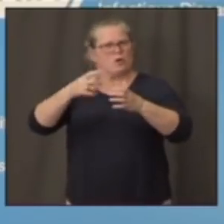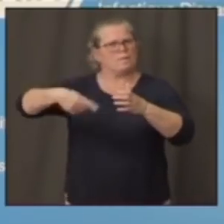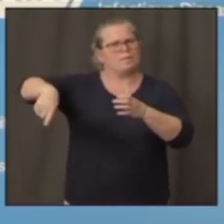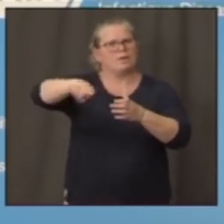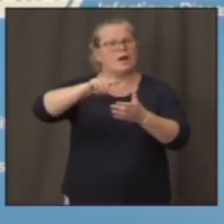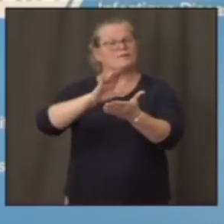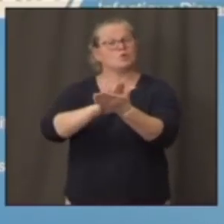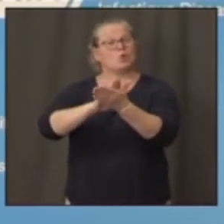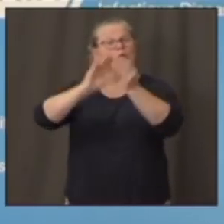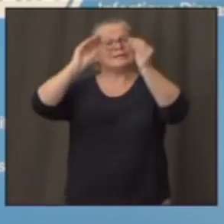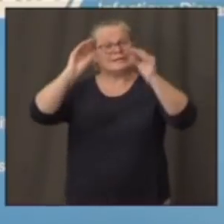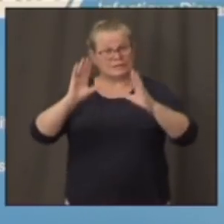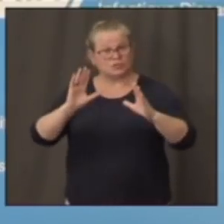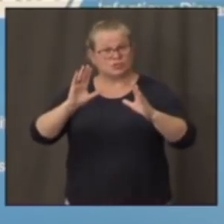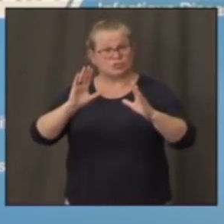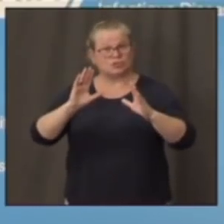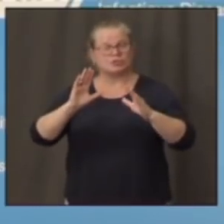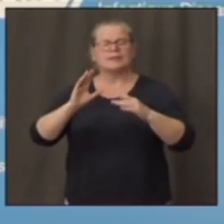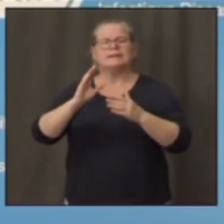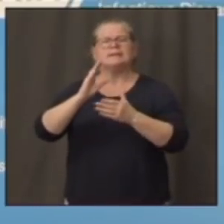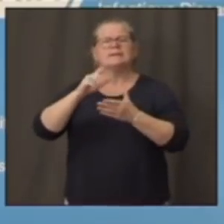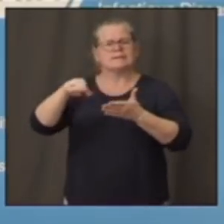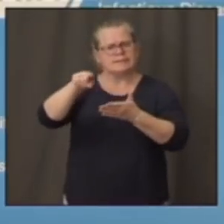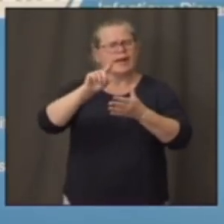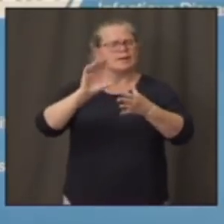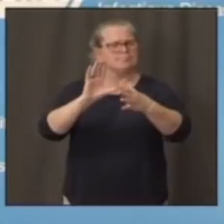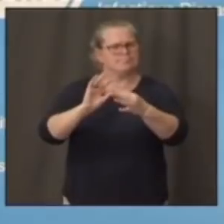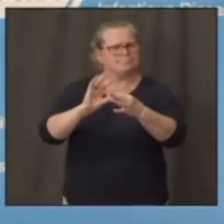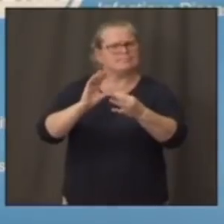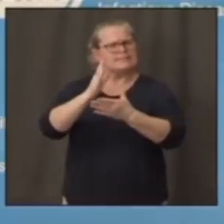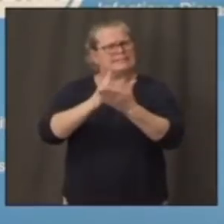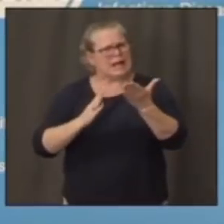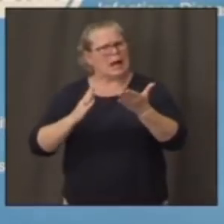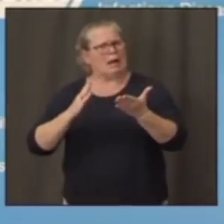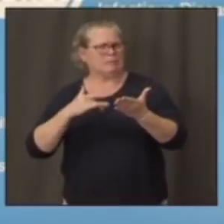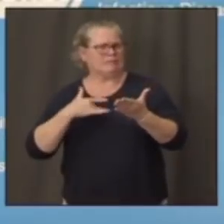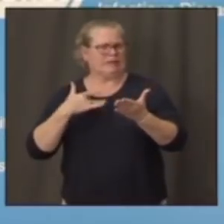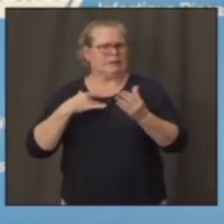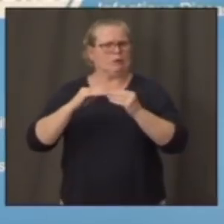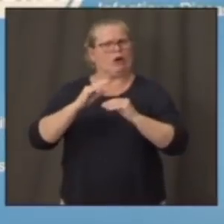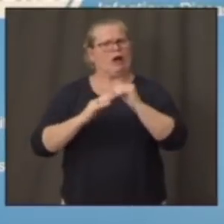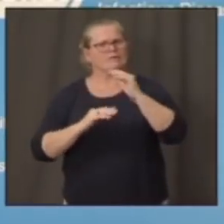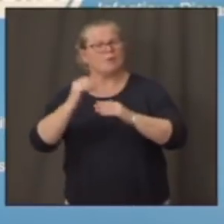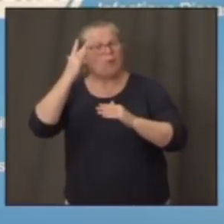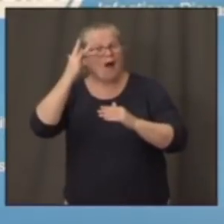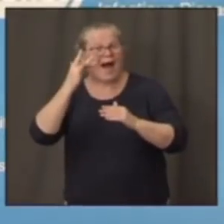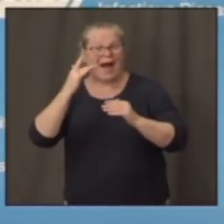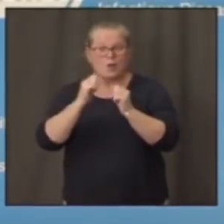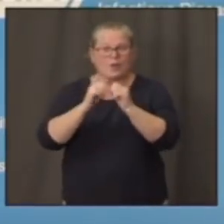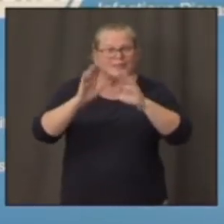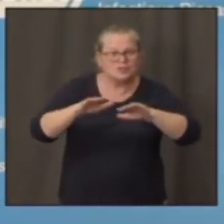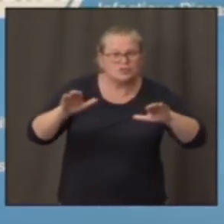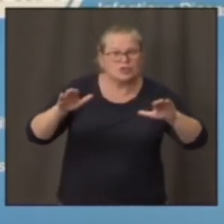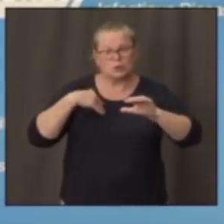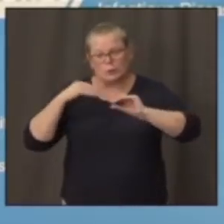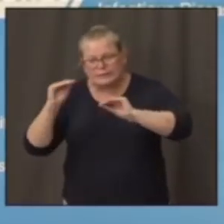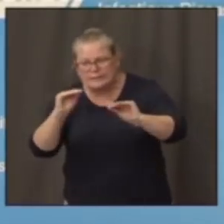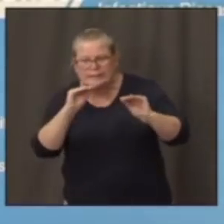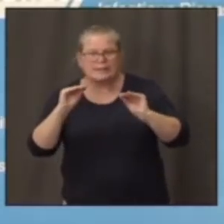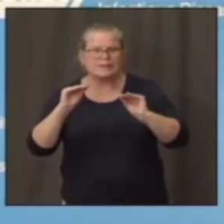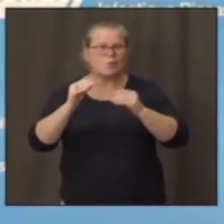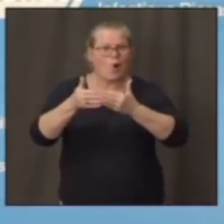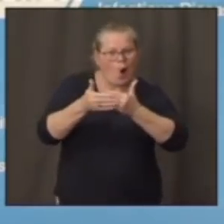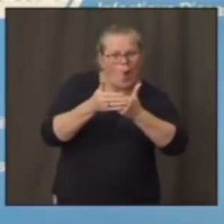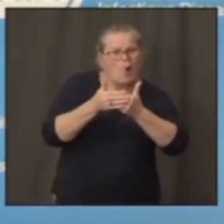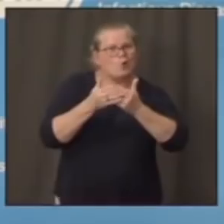feel more comfortable if we prevented any kind of a, because we get so close to the children, in addition to a mask,